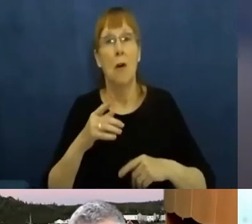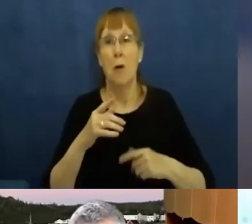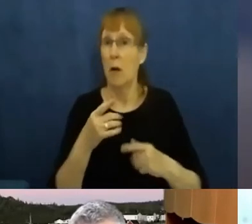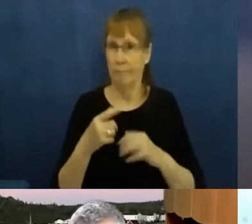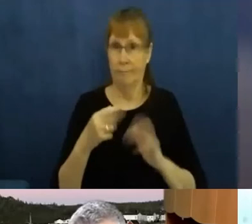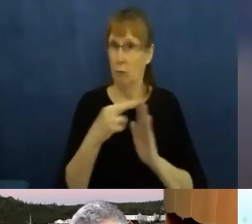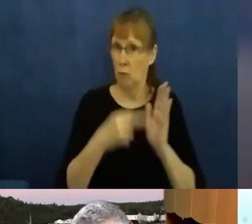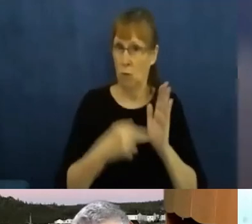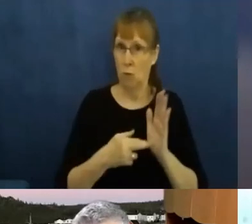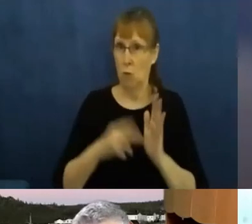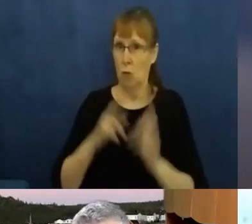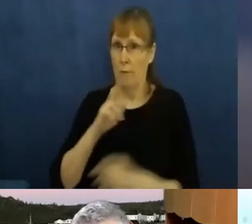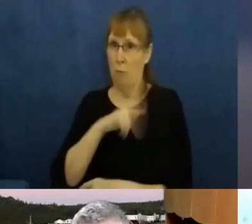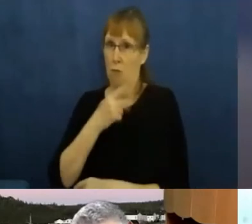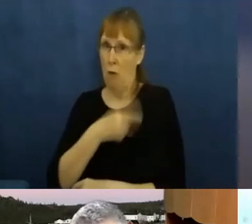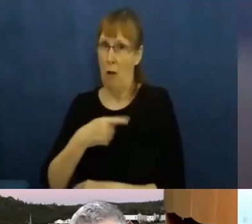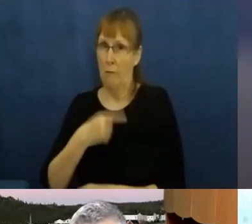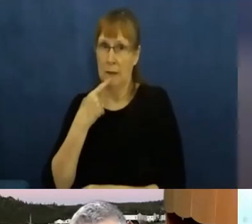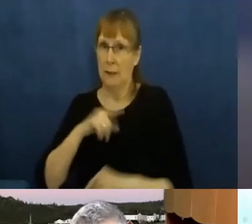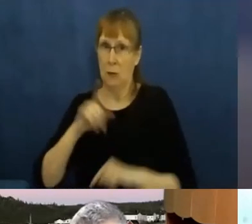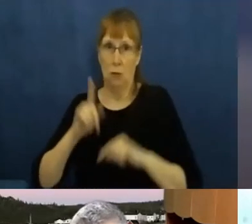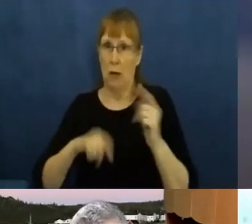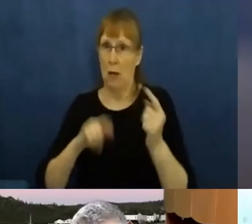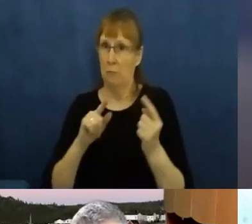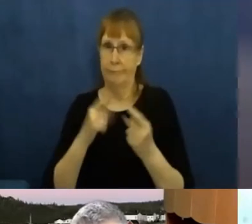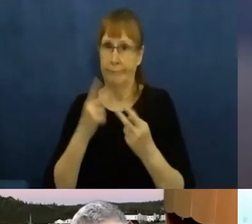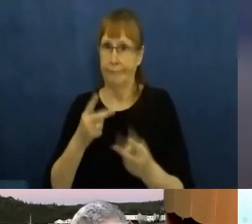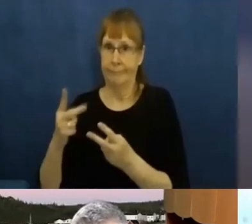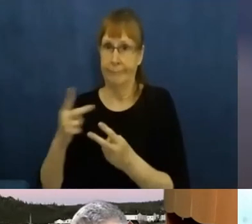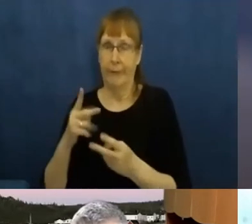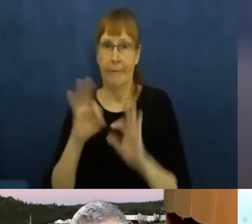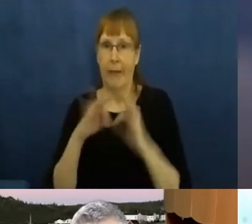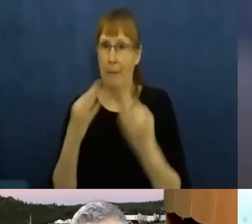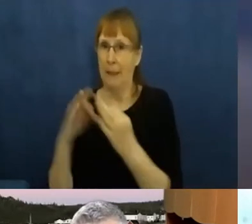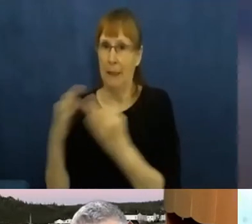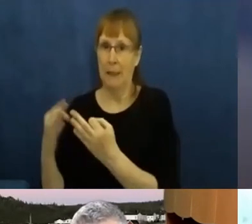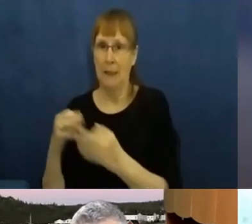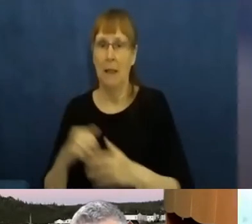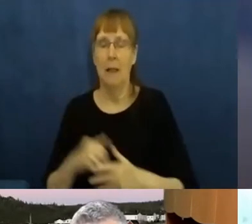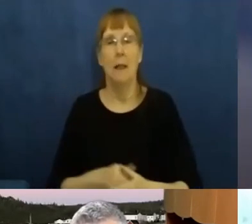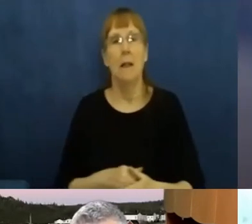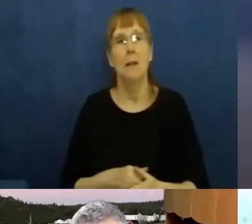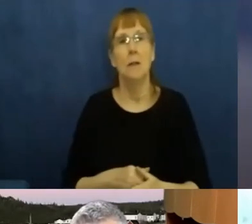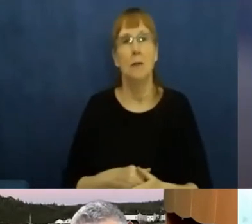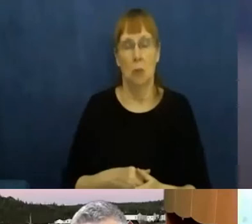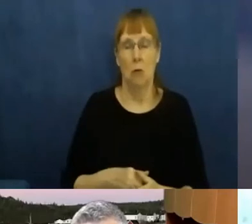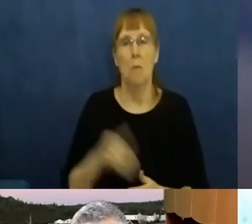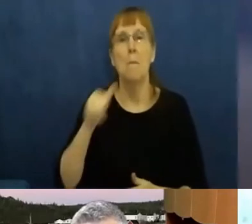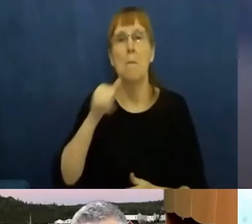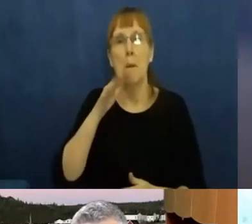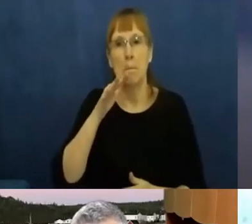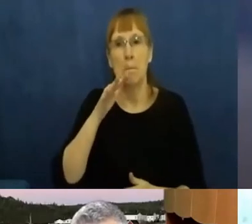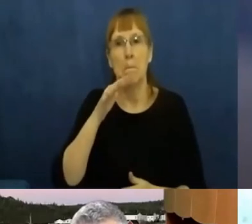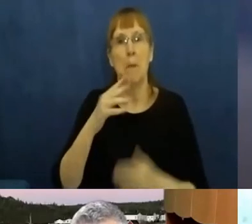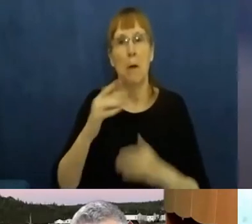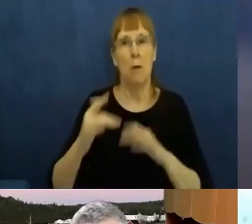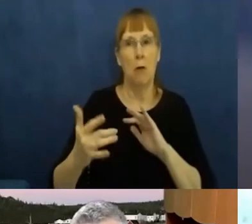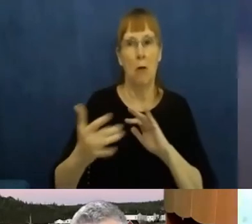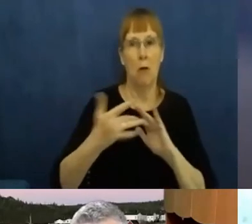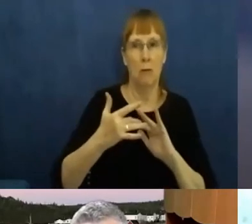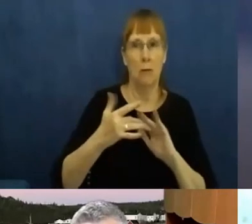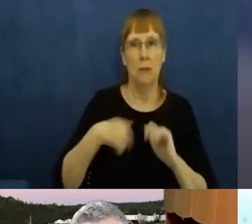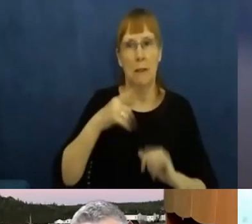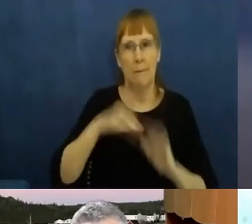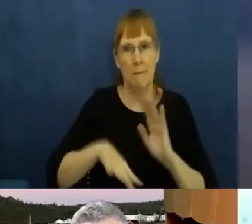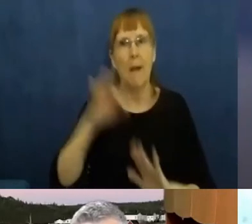anybody who didn't live in your home. And so she called me one day and she said she had found a solution. And lo and